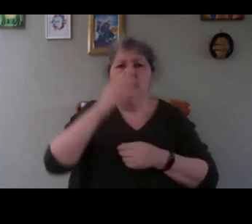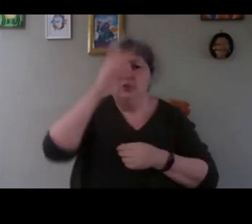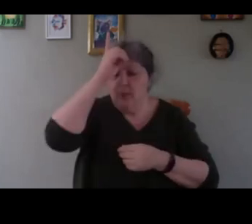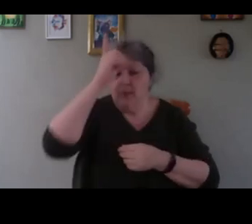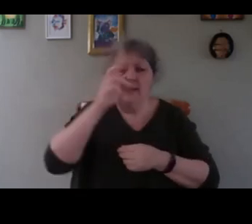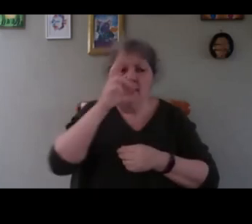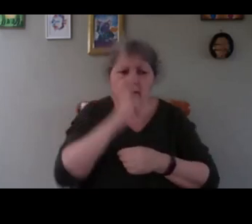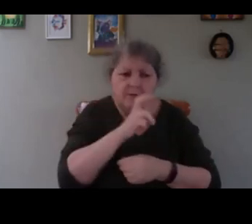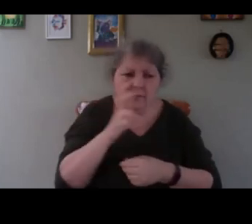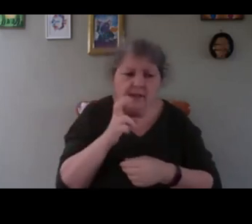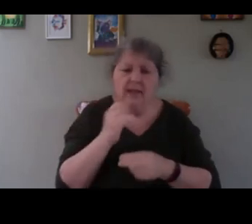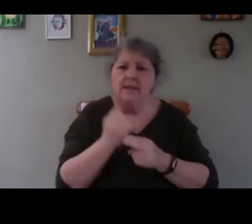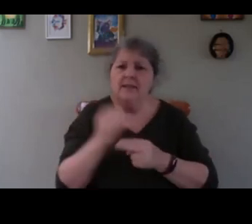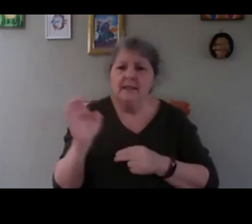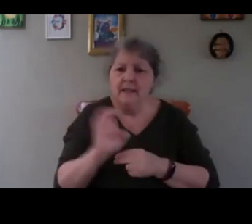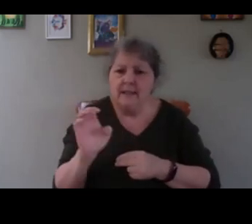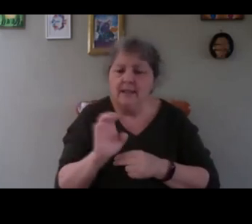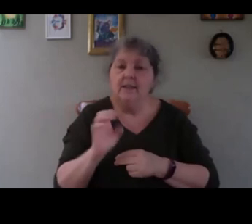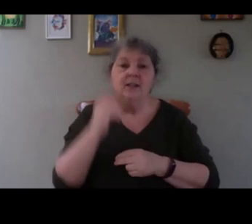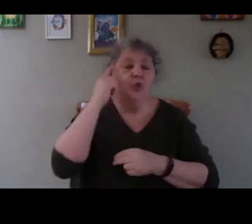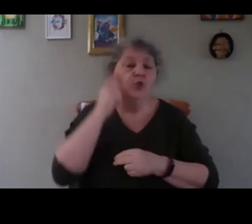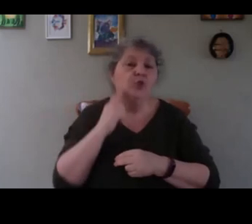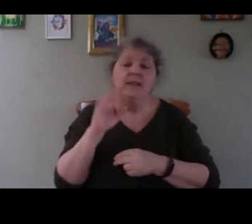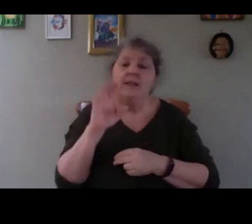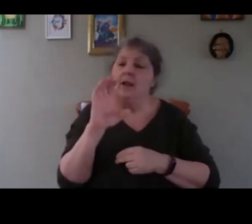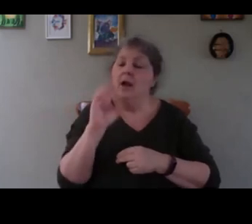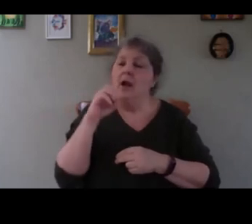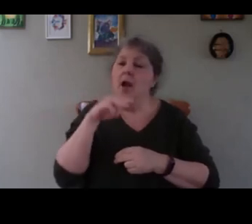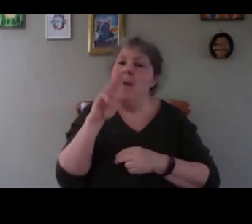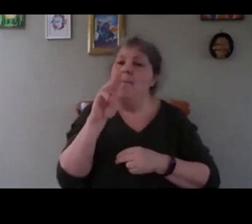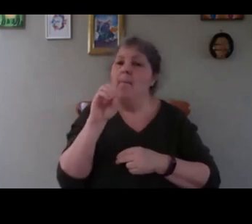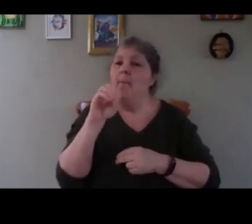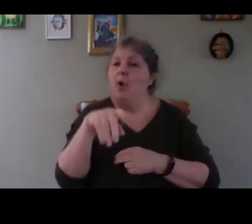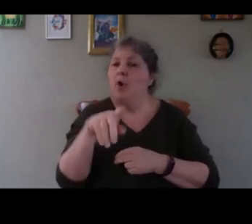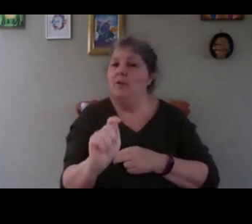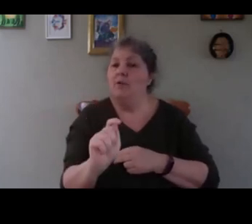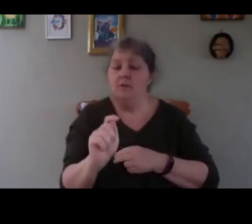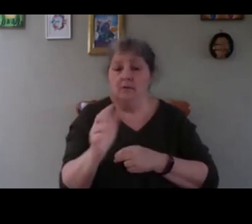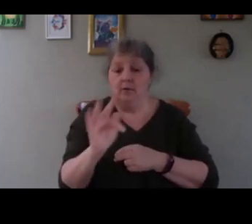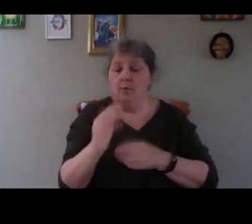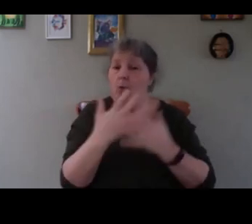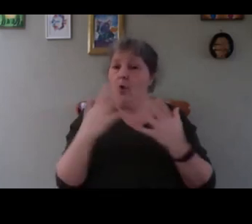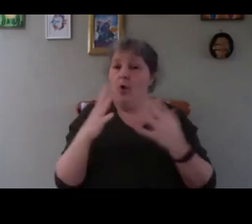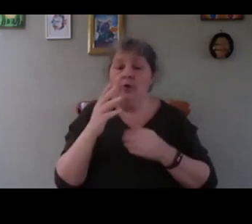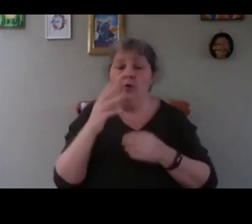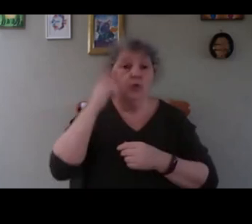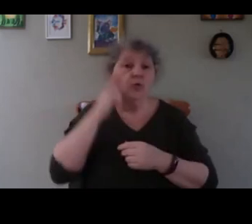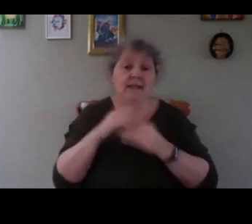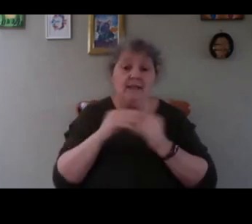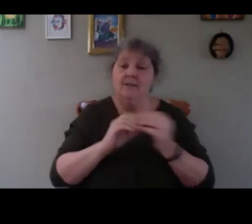England it's called green compost it's from all the green stuff that people throw away